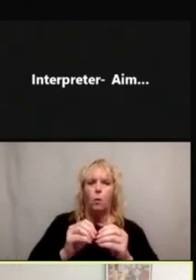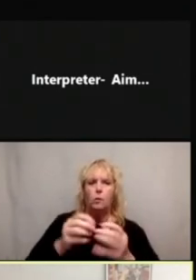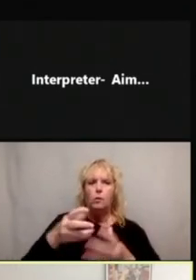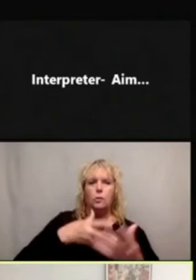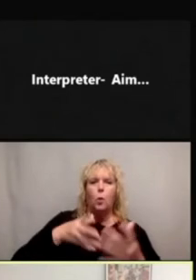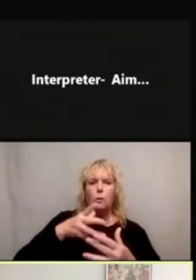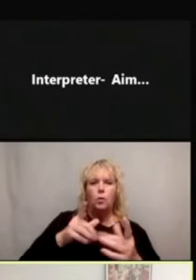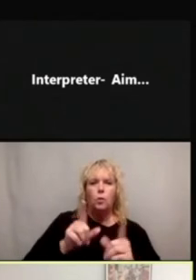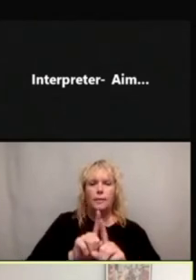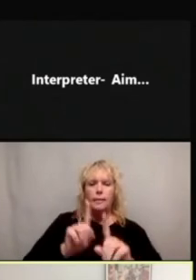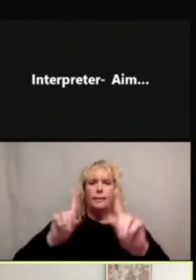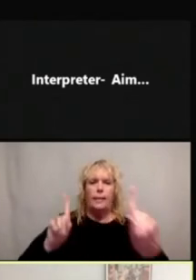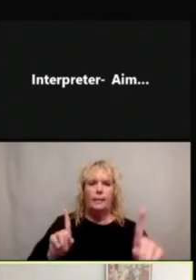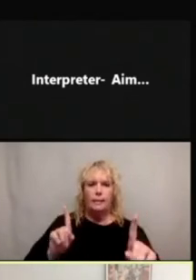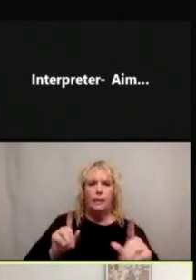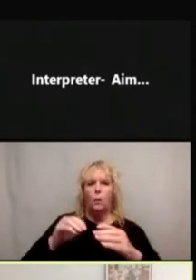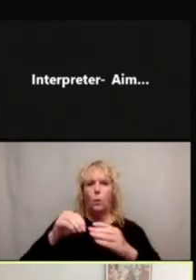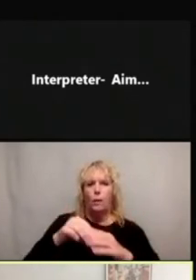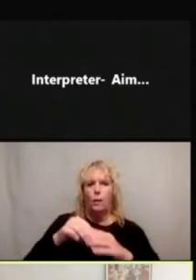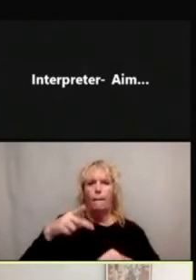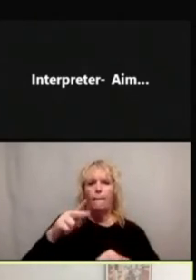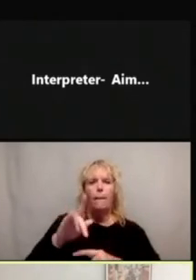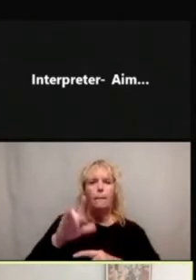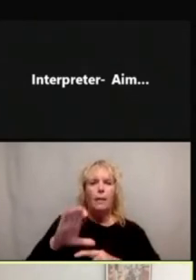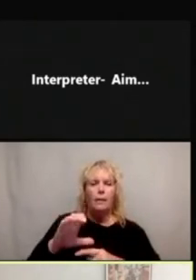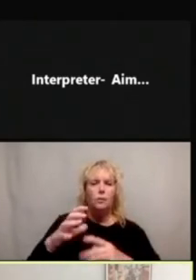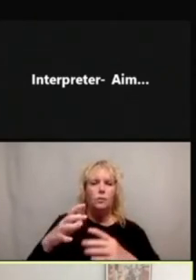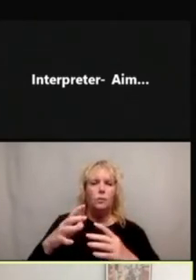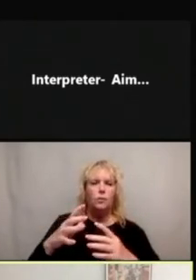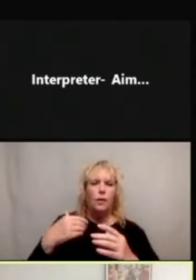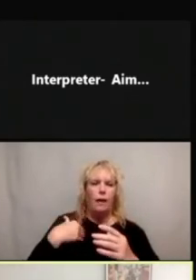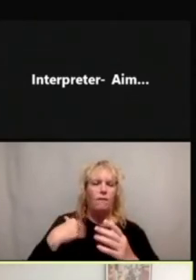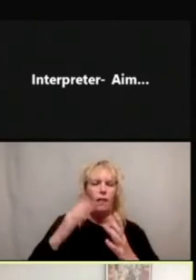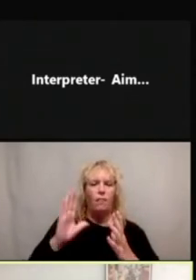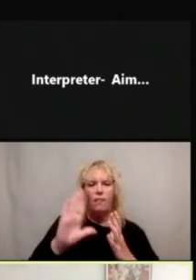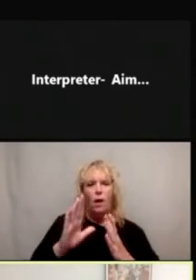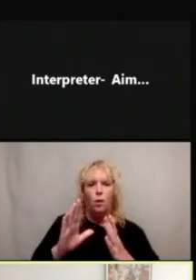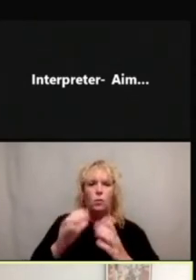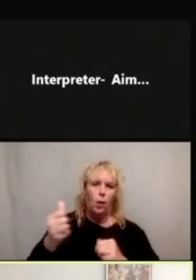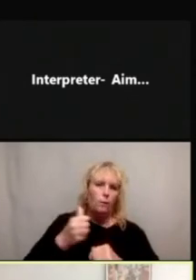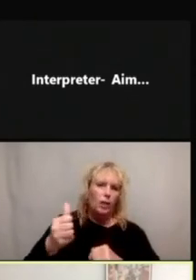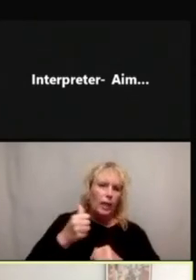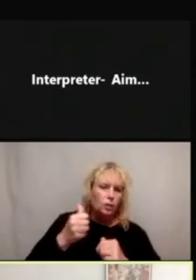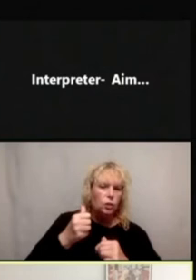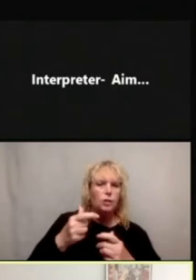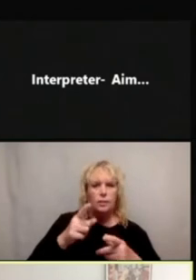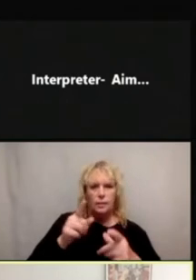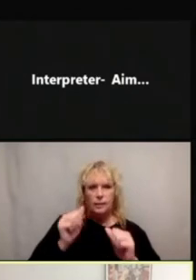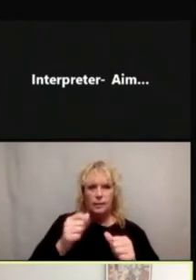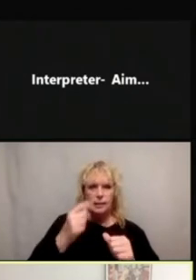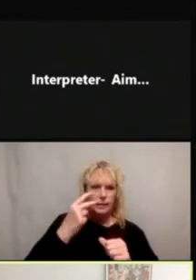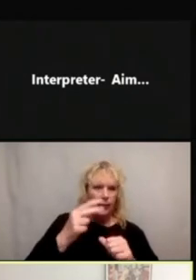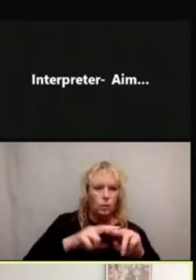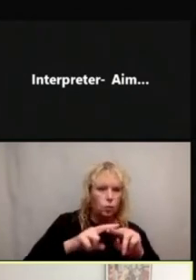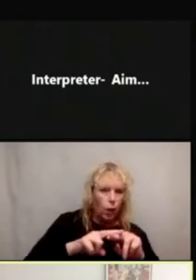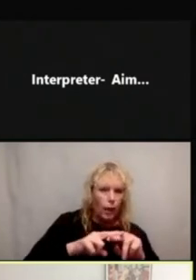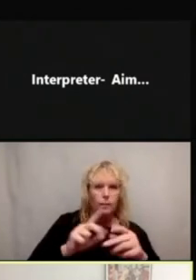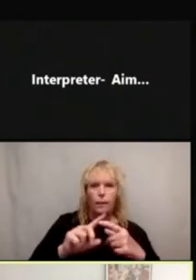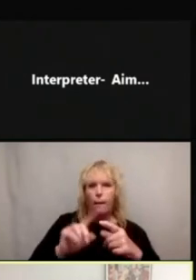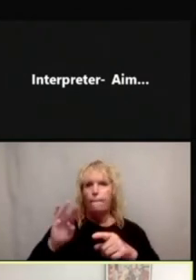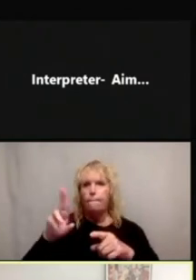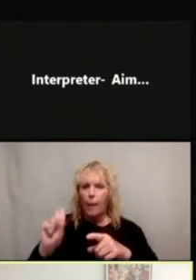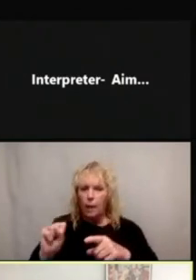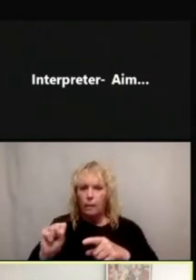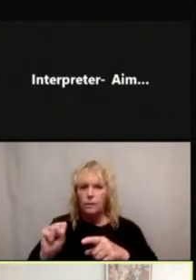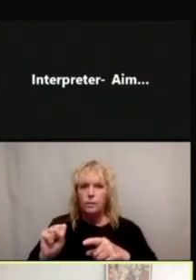transportation situation and so they've kind of provided the outline of the train or the bus to just really